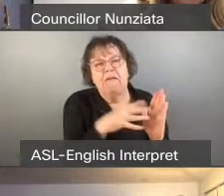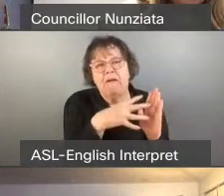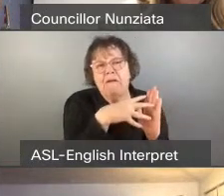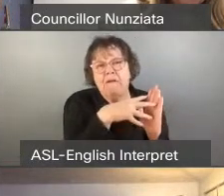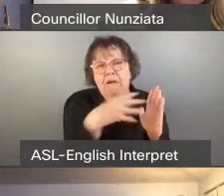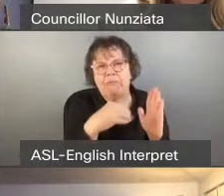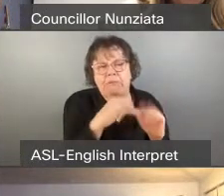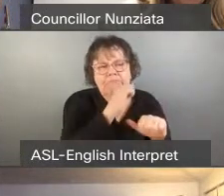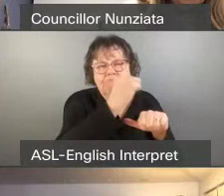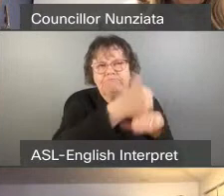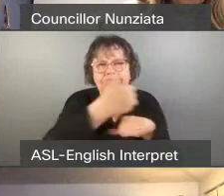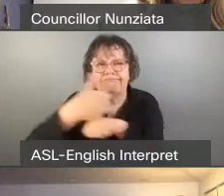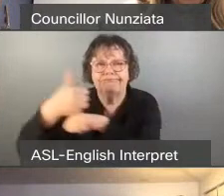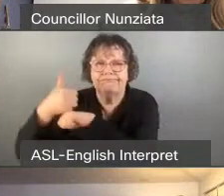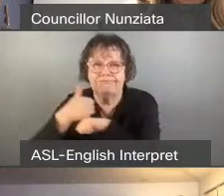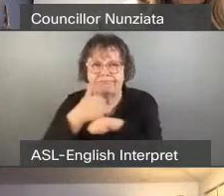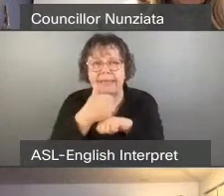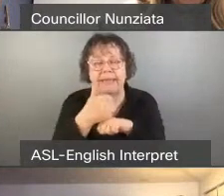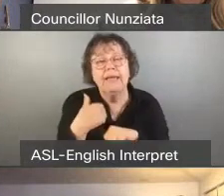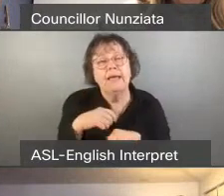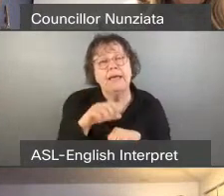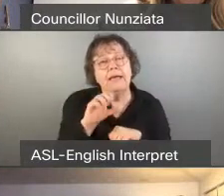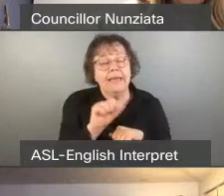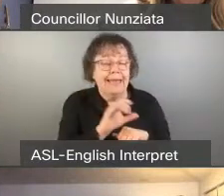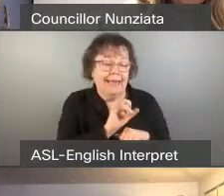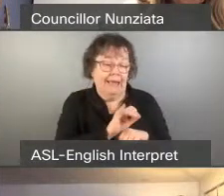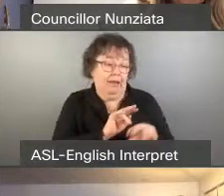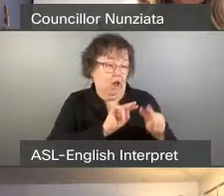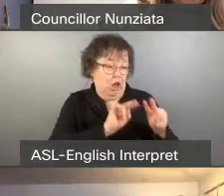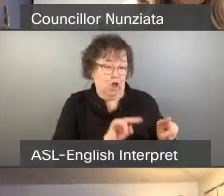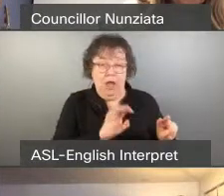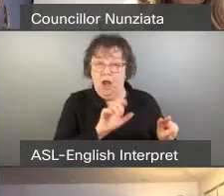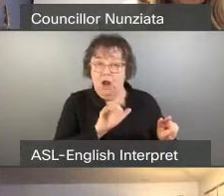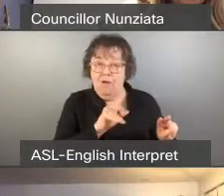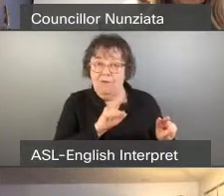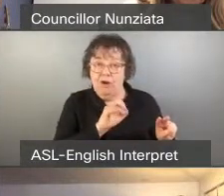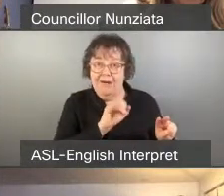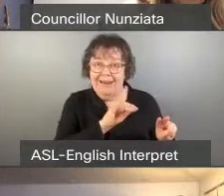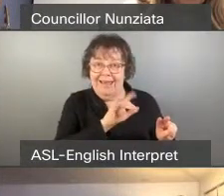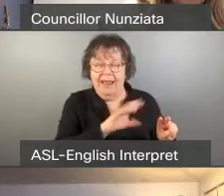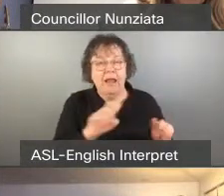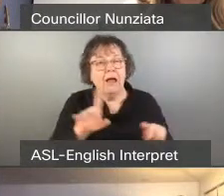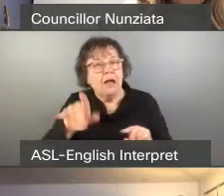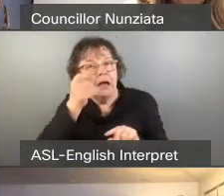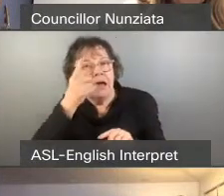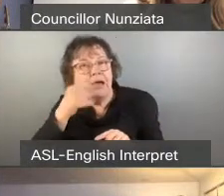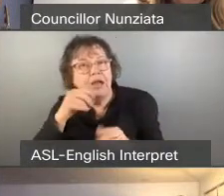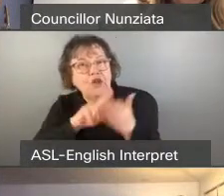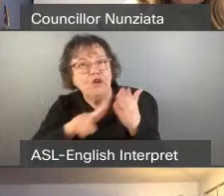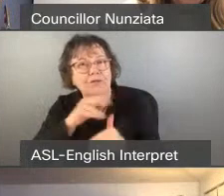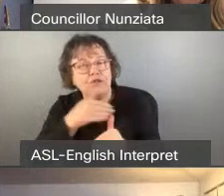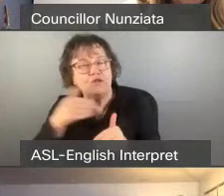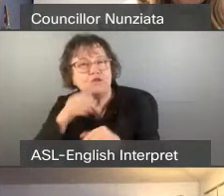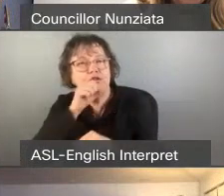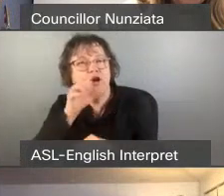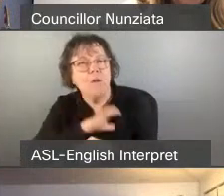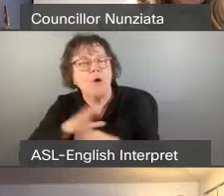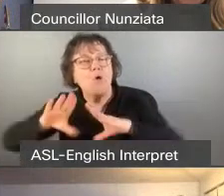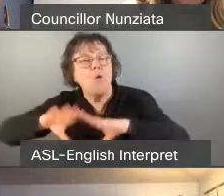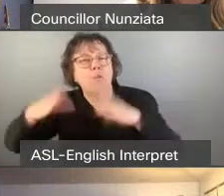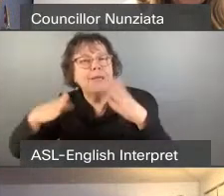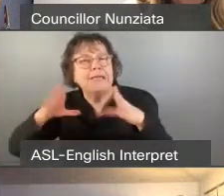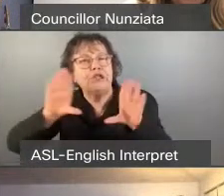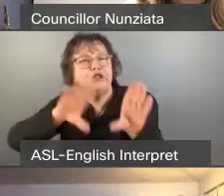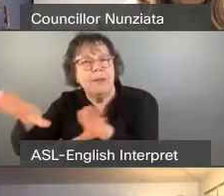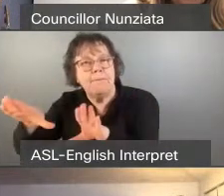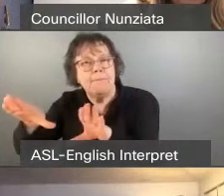didn't look at the one that was there right now in Cloverdale, the fact that the University of Toronto Scarborough campus opened up its gymnasium to allow